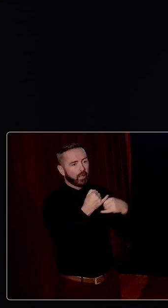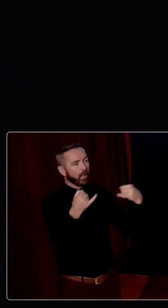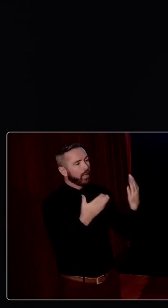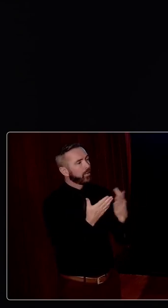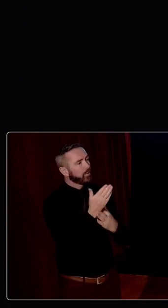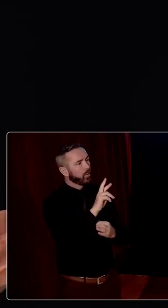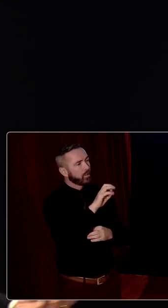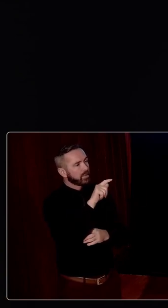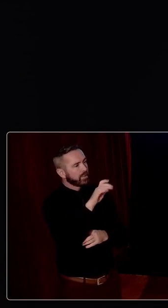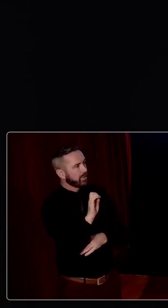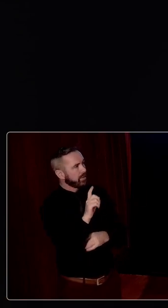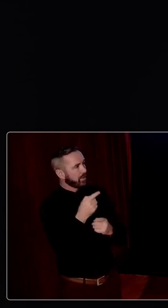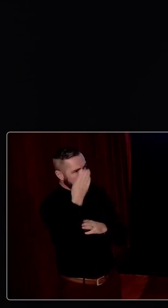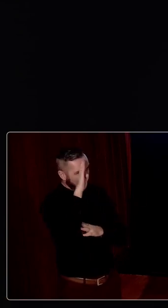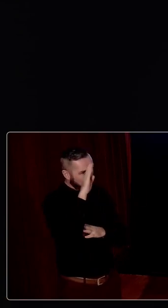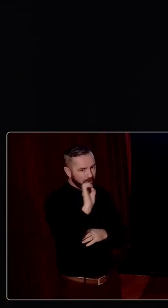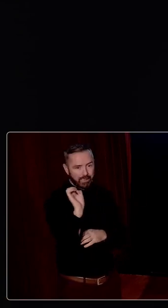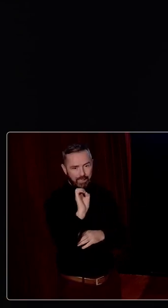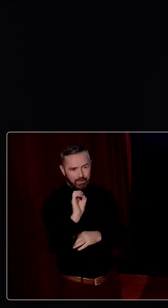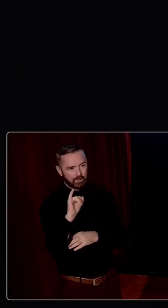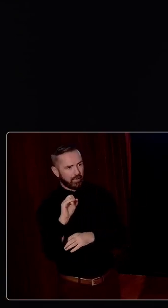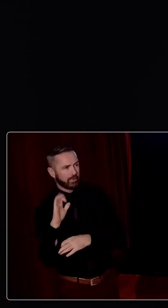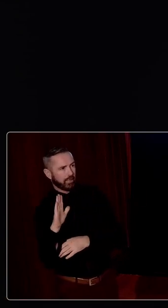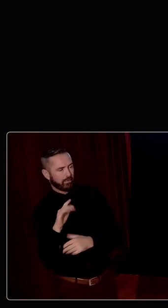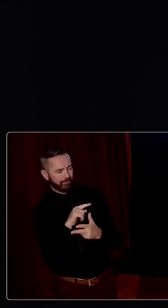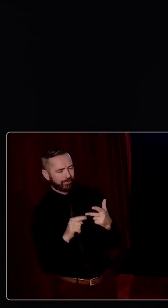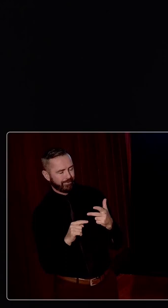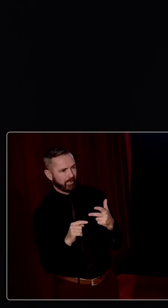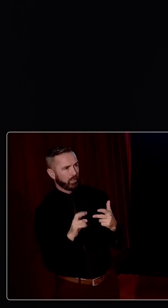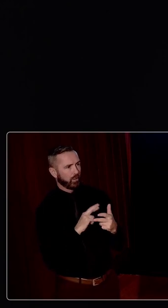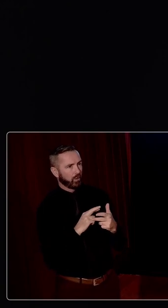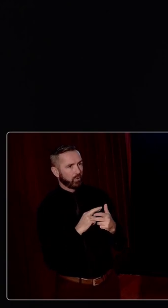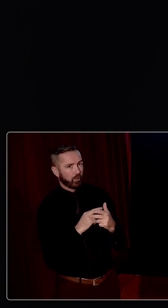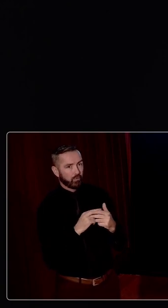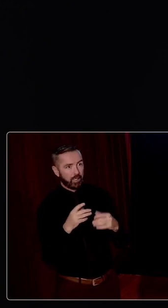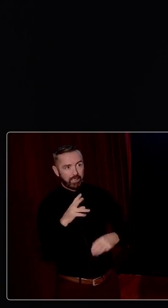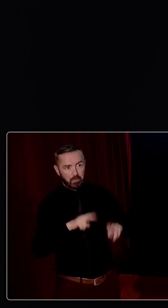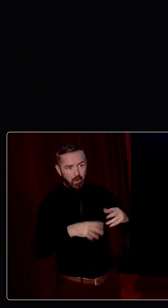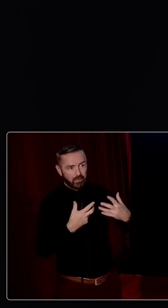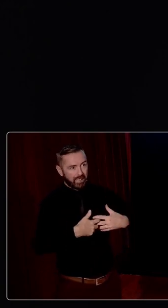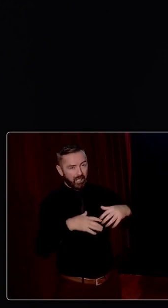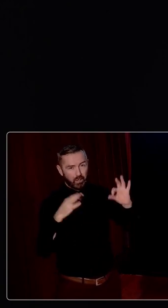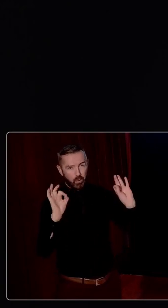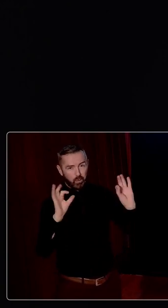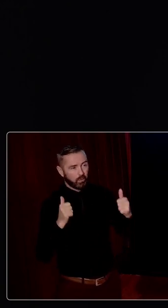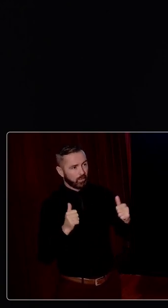people online, through RTE, in Irish, in English and in ISL. It really is a feat of modern technology and